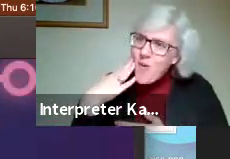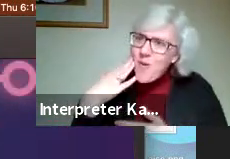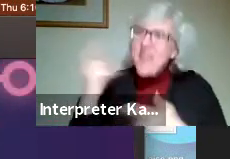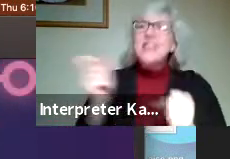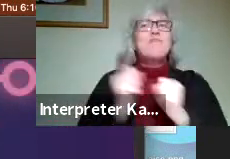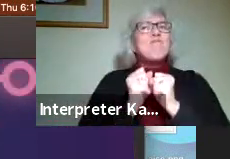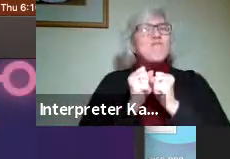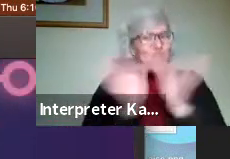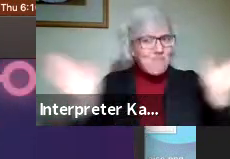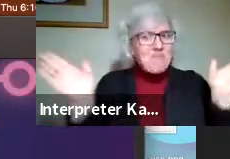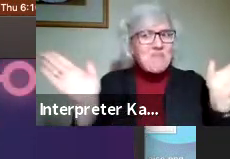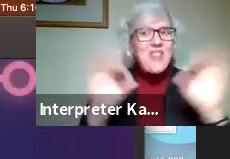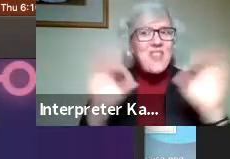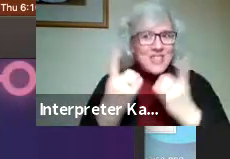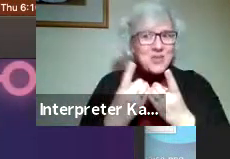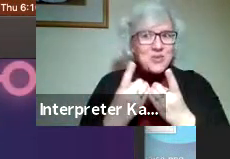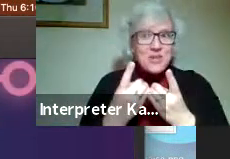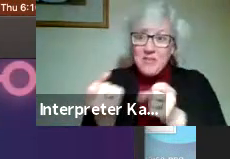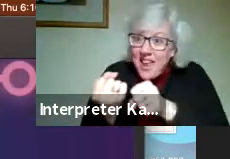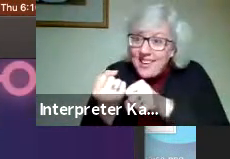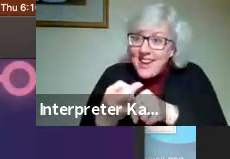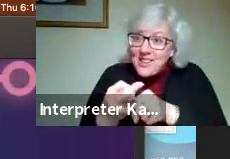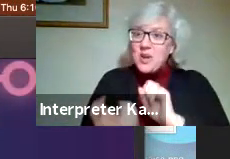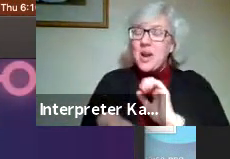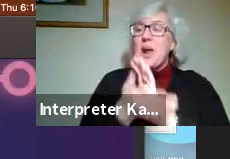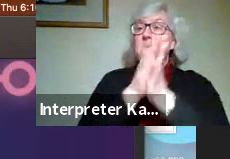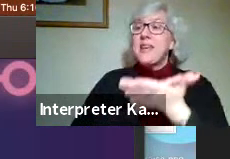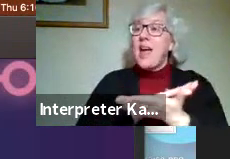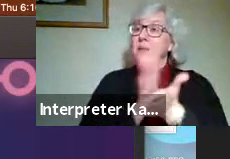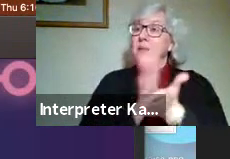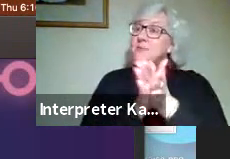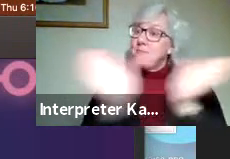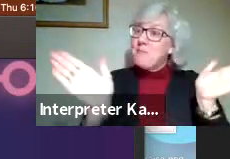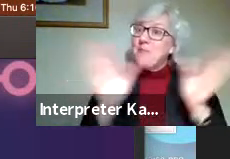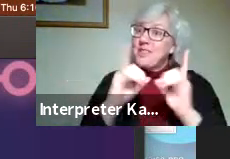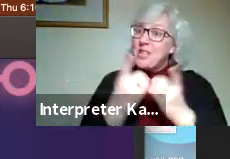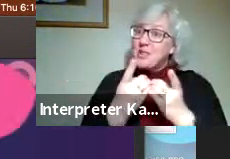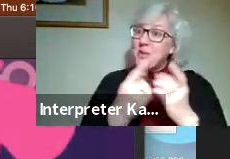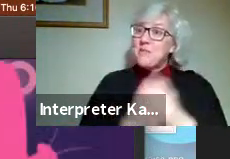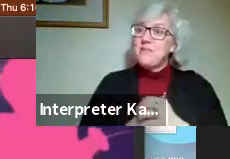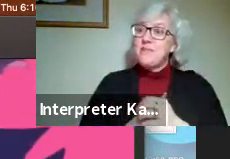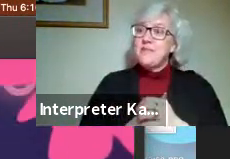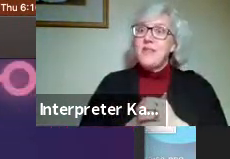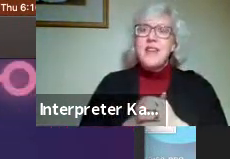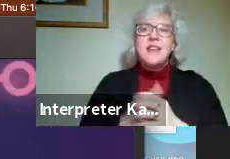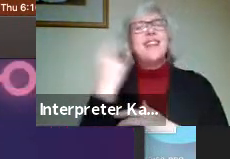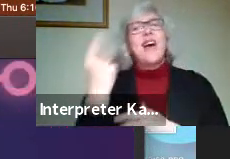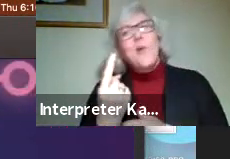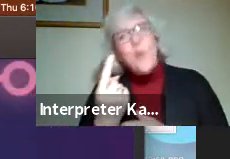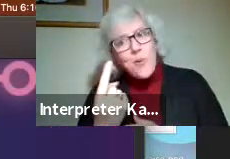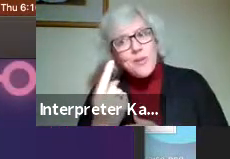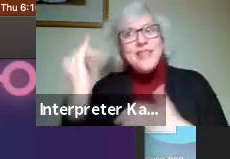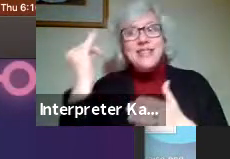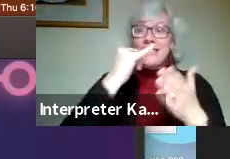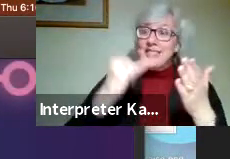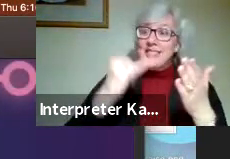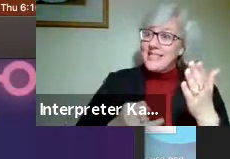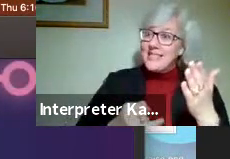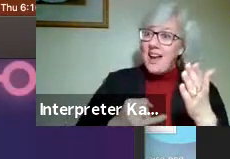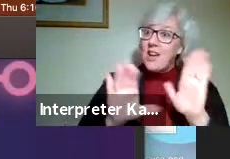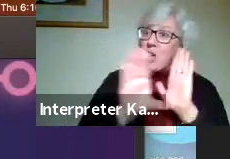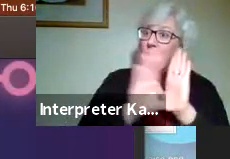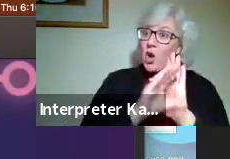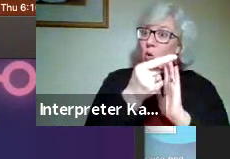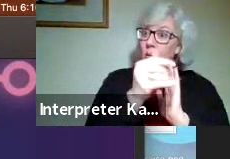district-wide thing. So the following year, it became a district-wide event, which featured not only design in graphic